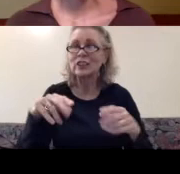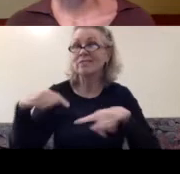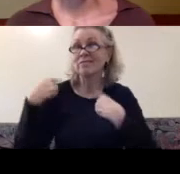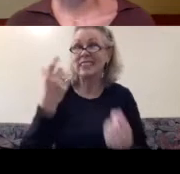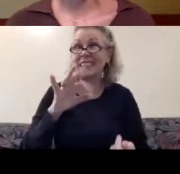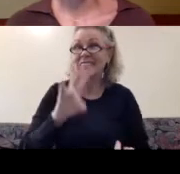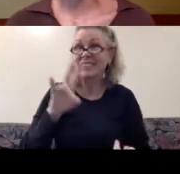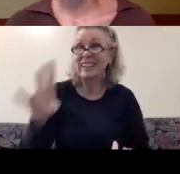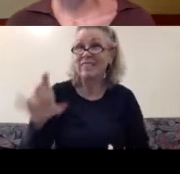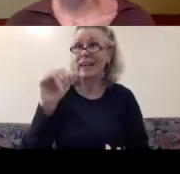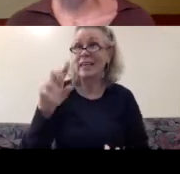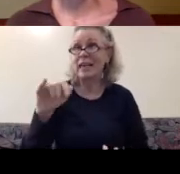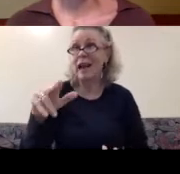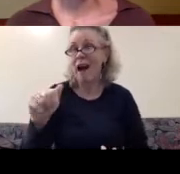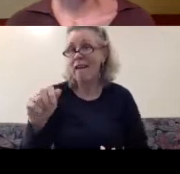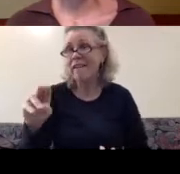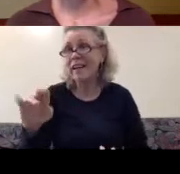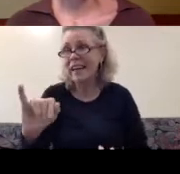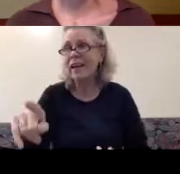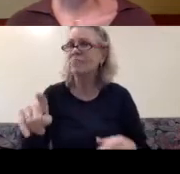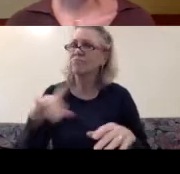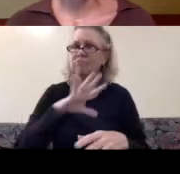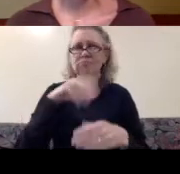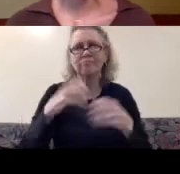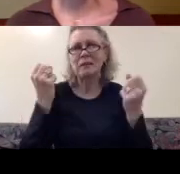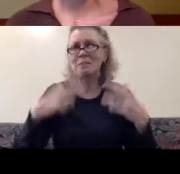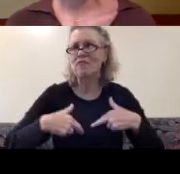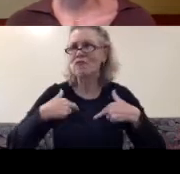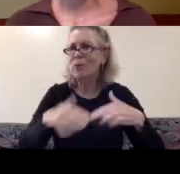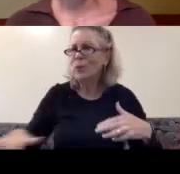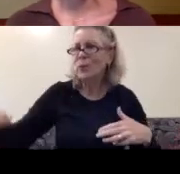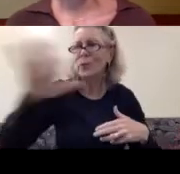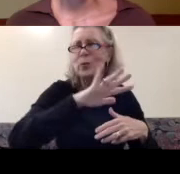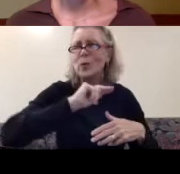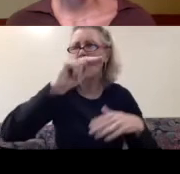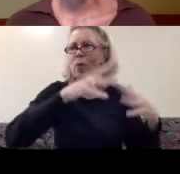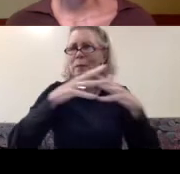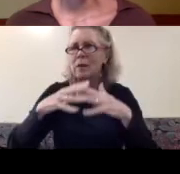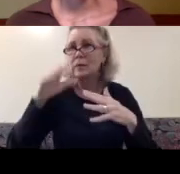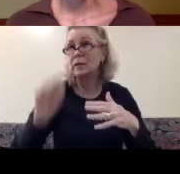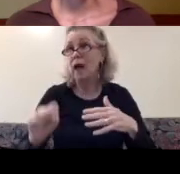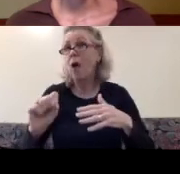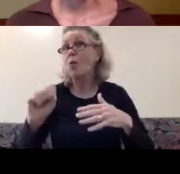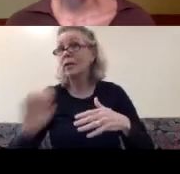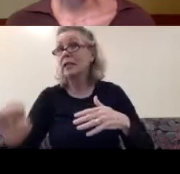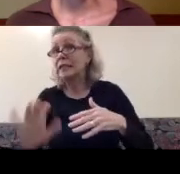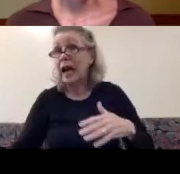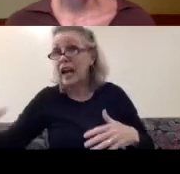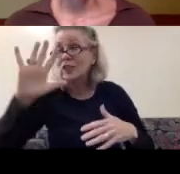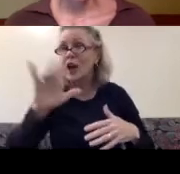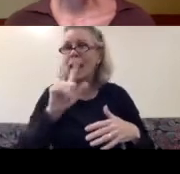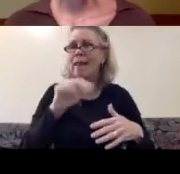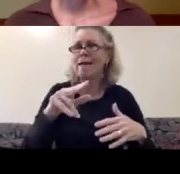Candiani has participated in numerous residency programs throughout North America, Southeast Asia, Latin America, and Europe.